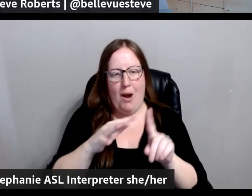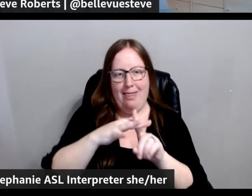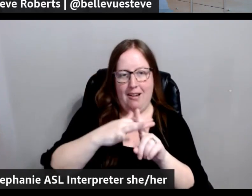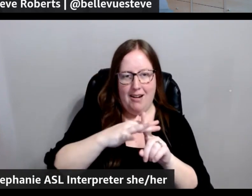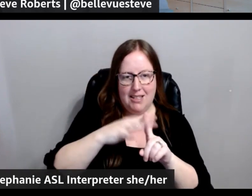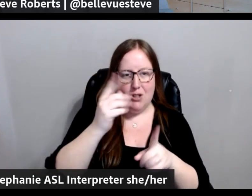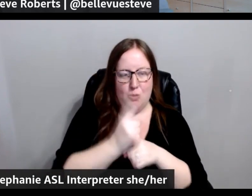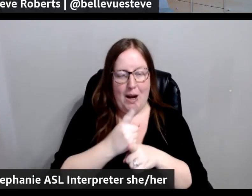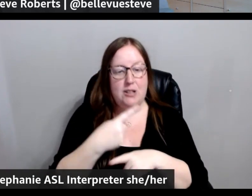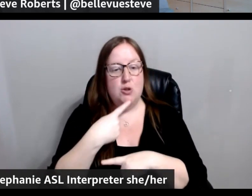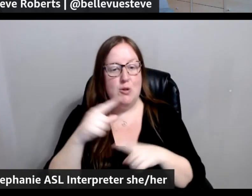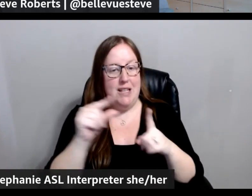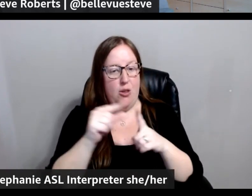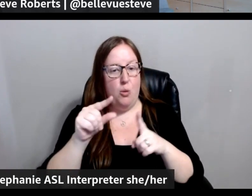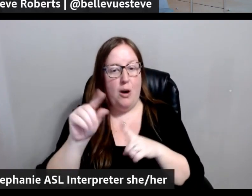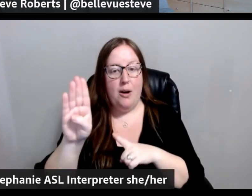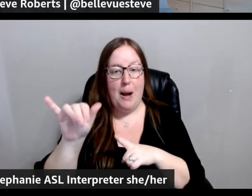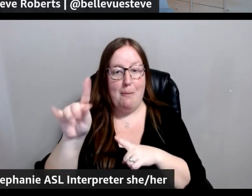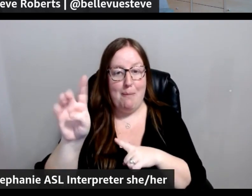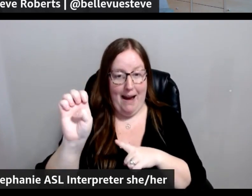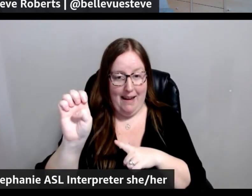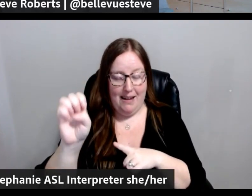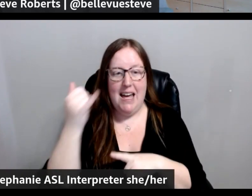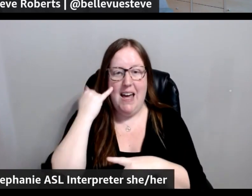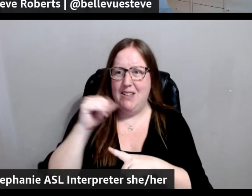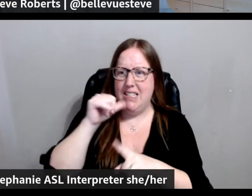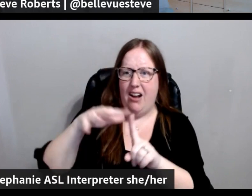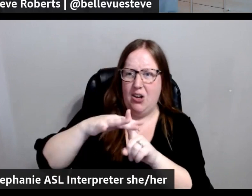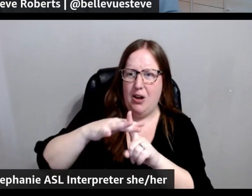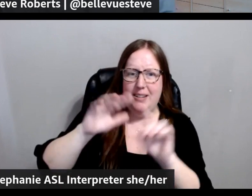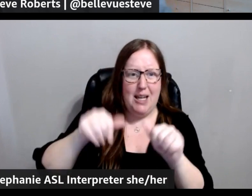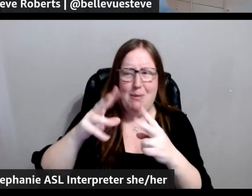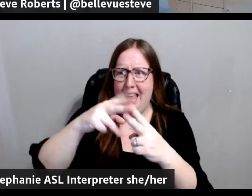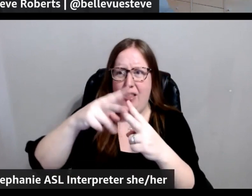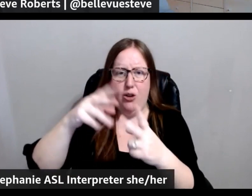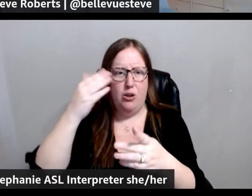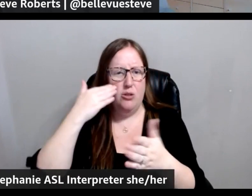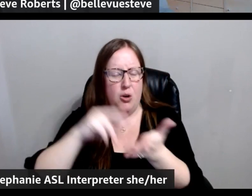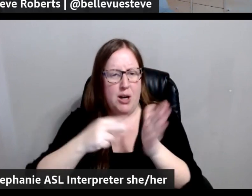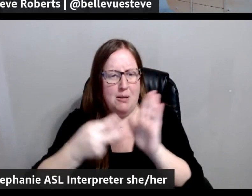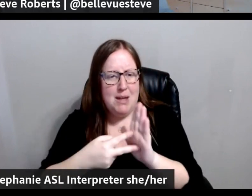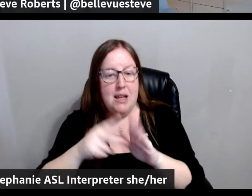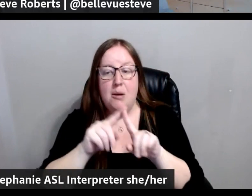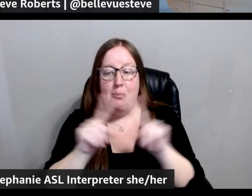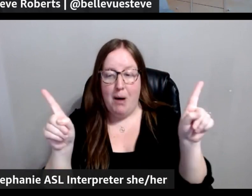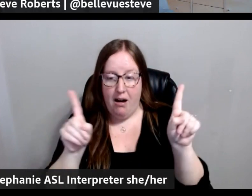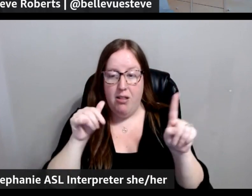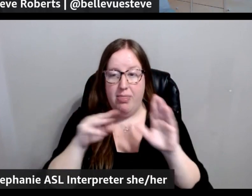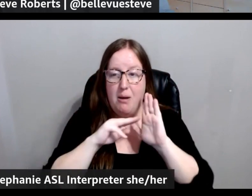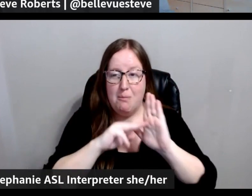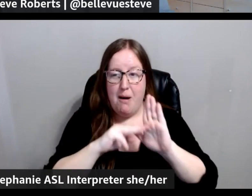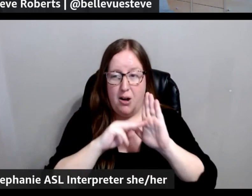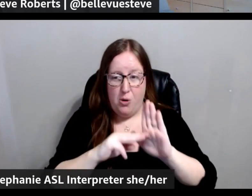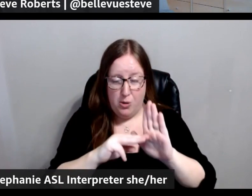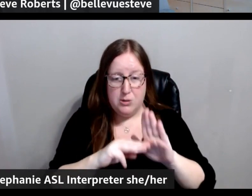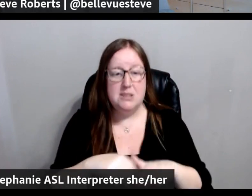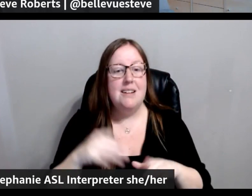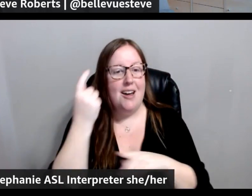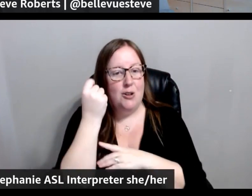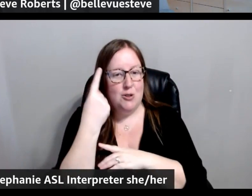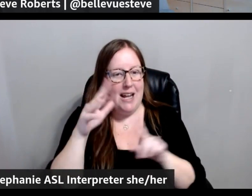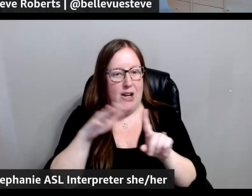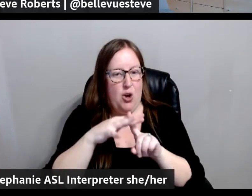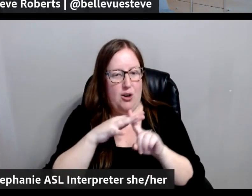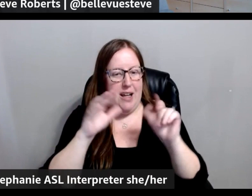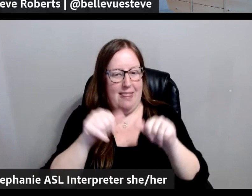right? So when you say the word bike, if it's out of context, it could be either of those things, right? But these models understand context, so